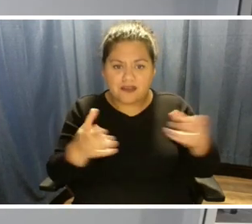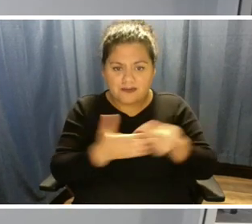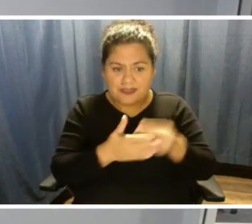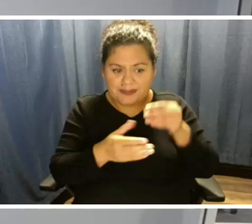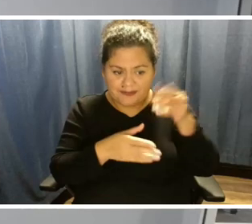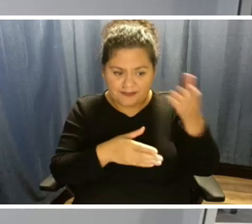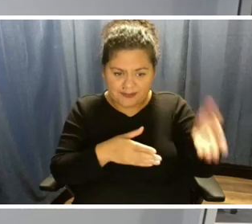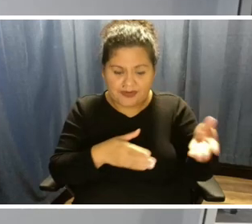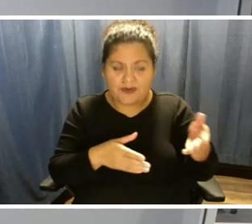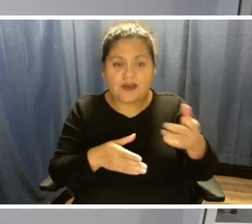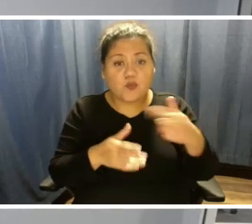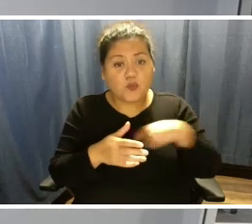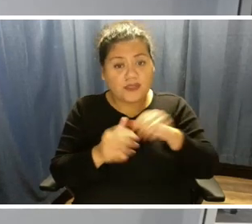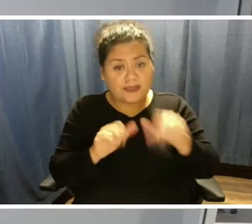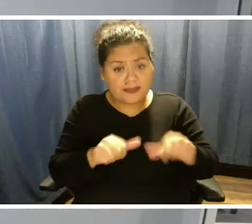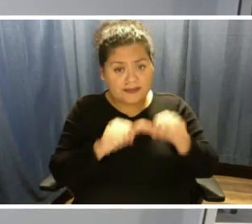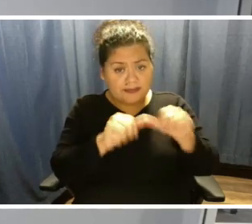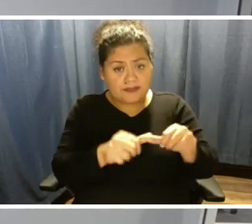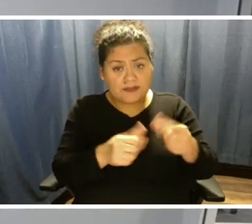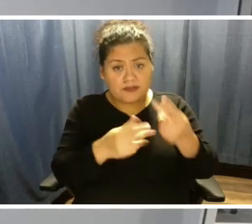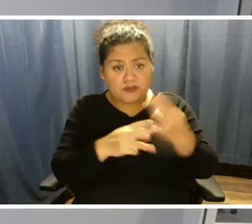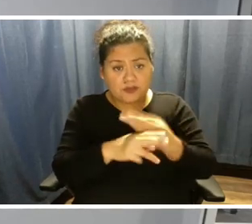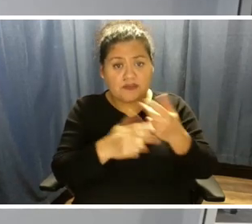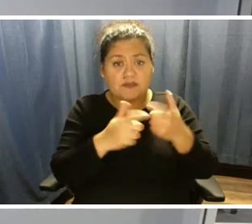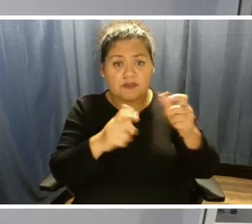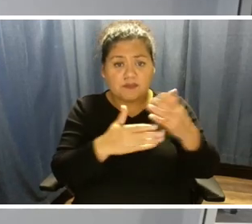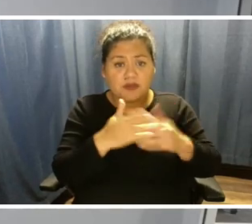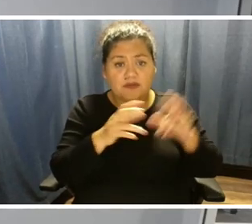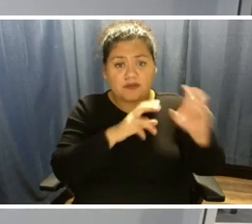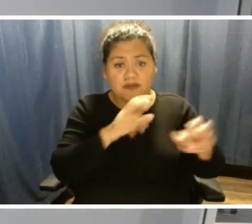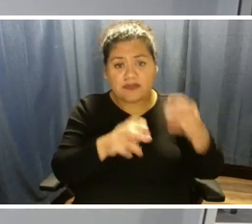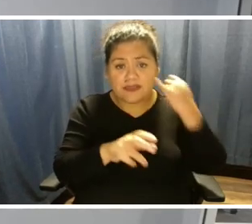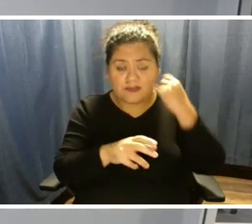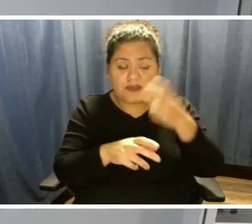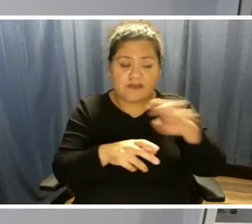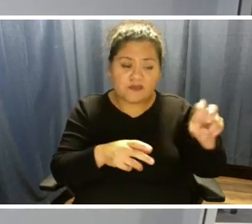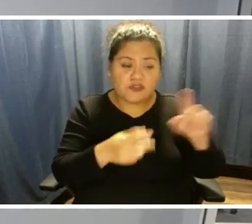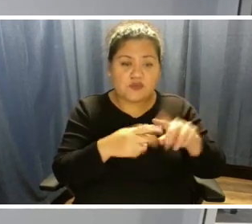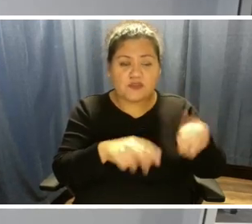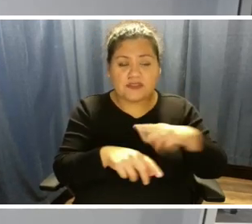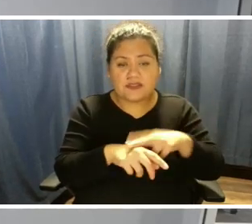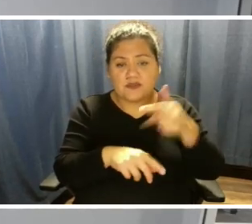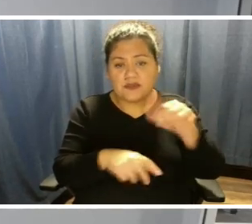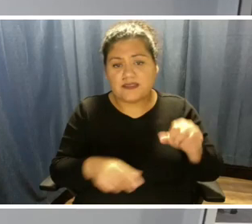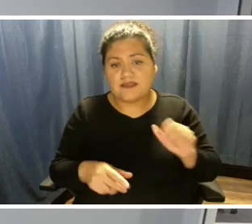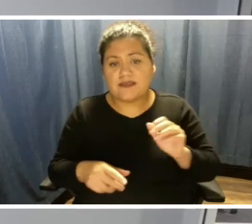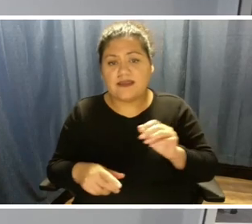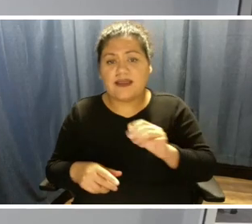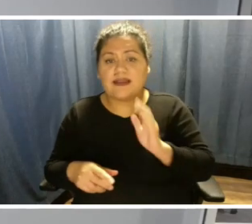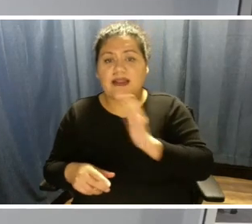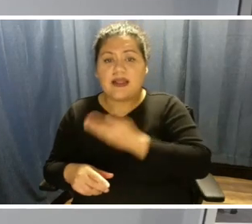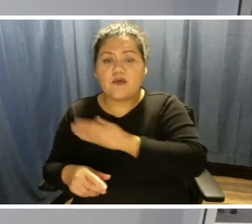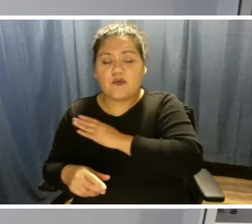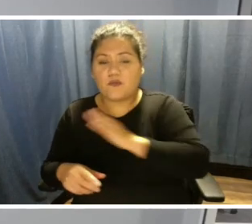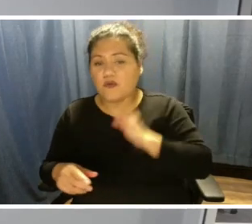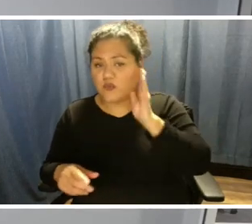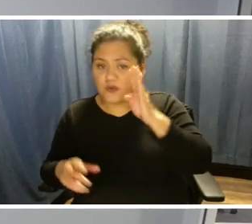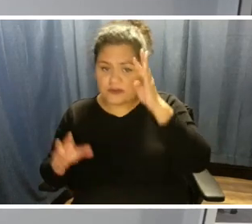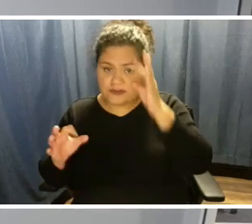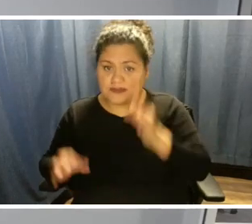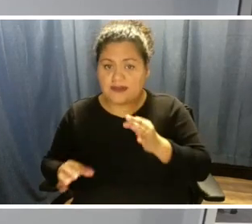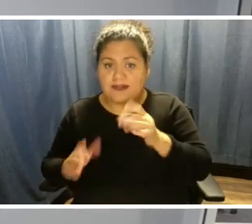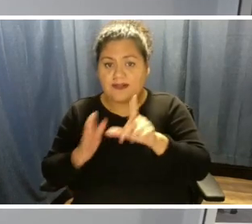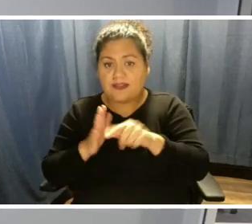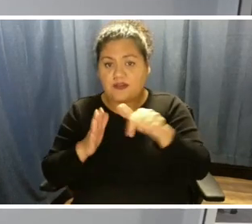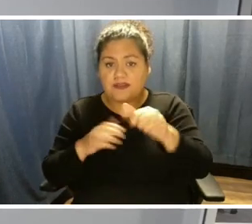can continue to use a large portion of that investment if we do a gas conversion. Ultimately, our board will make that decision here later this year.